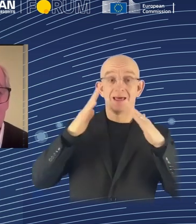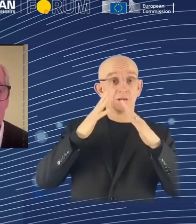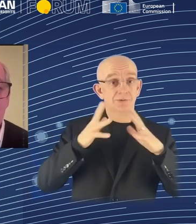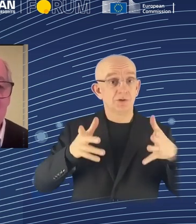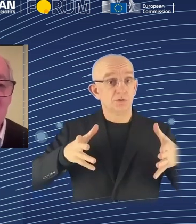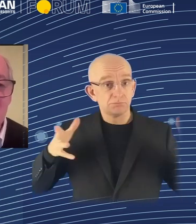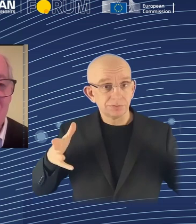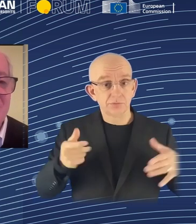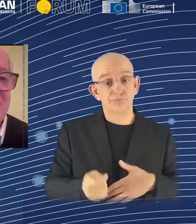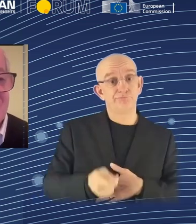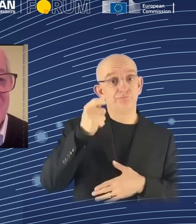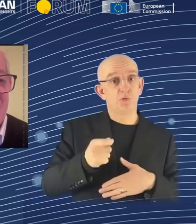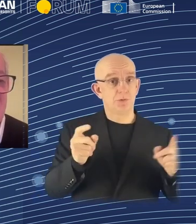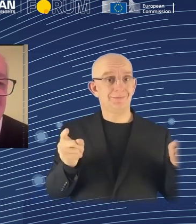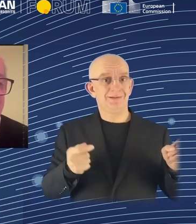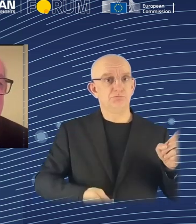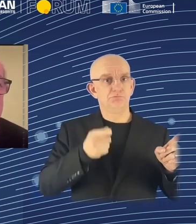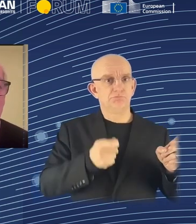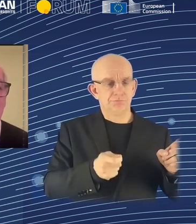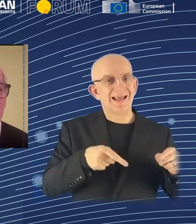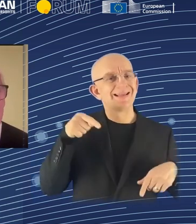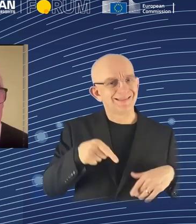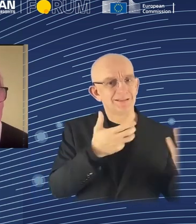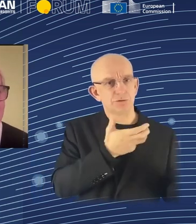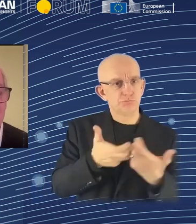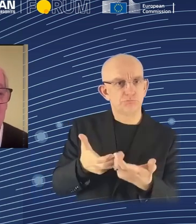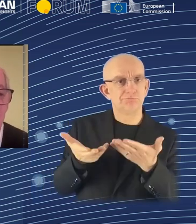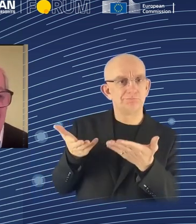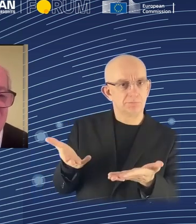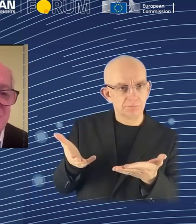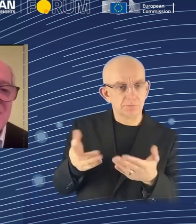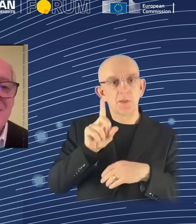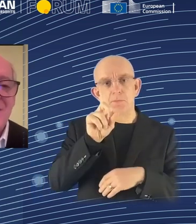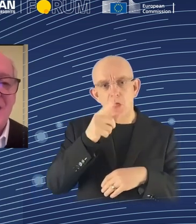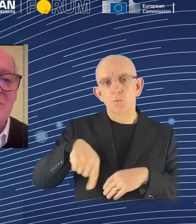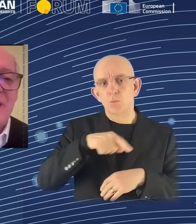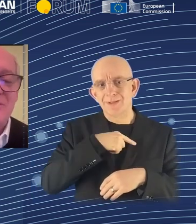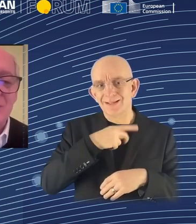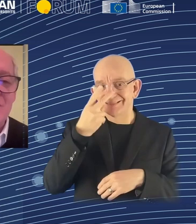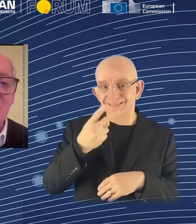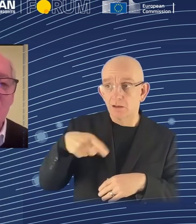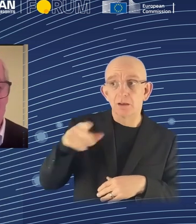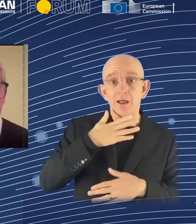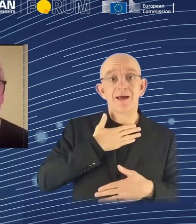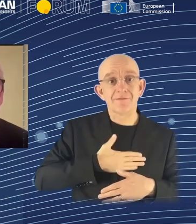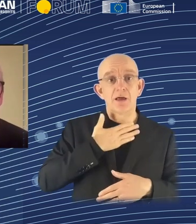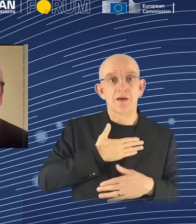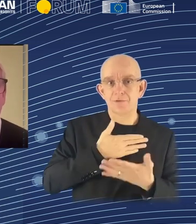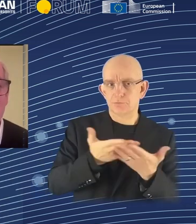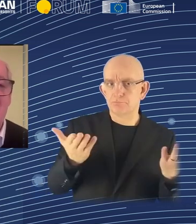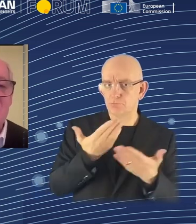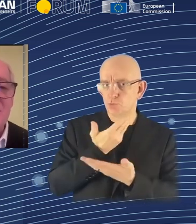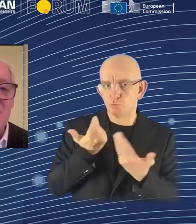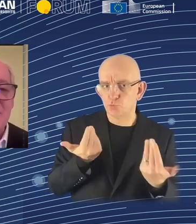haven't satisfied all the demand for house painting. But if people live in small houses, then paint rollers are more relevant enough to